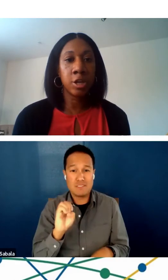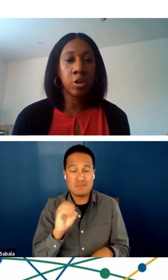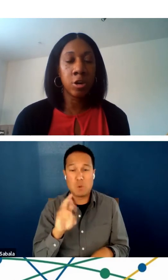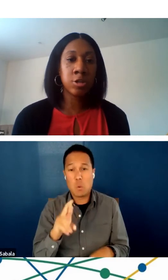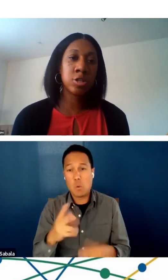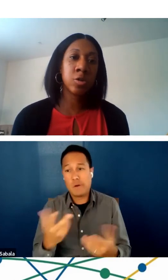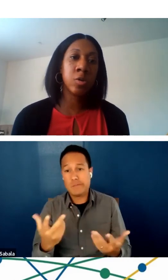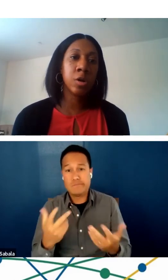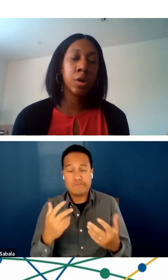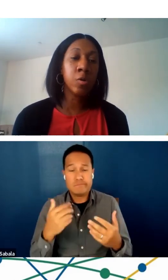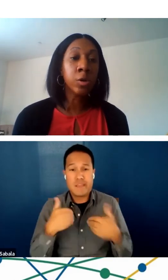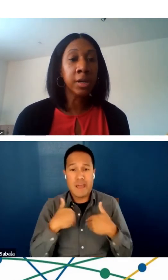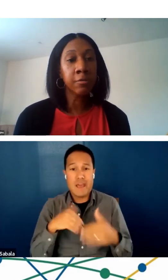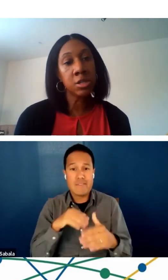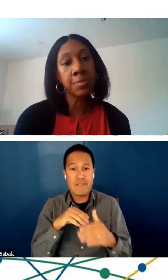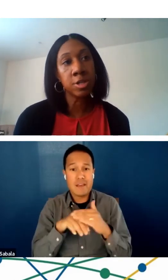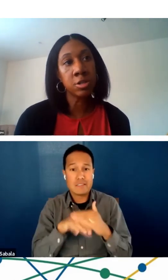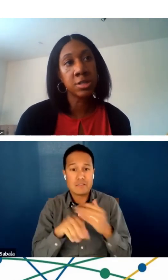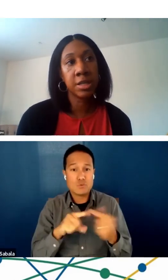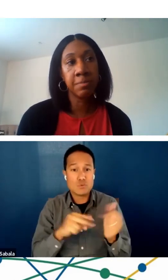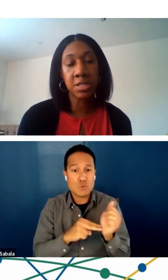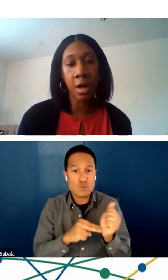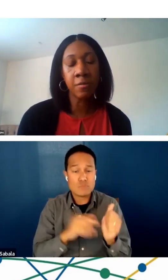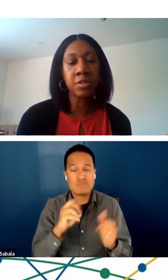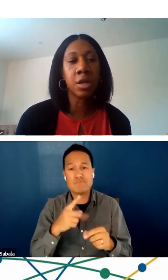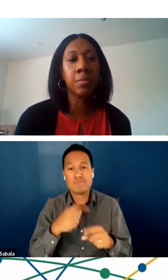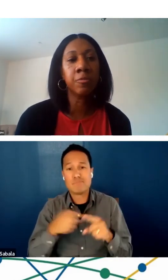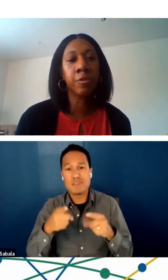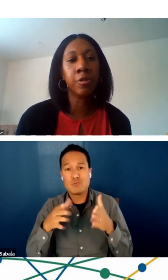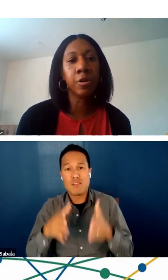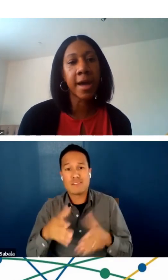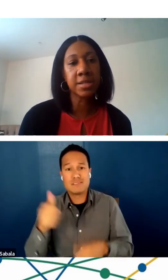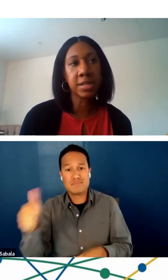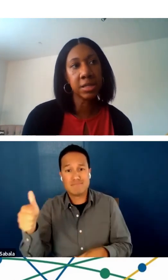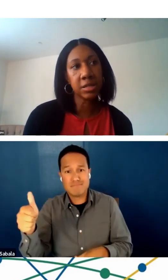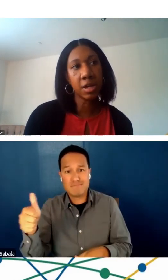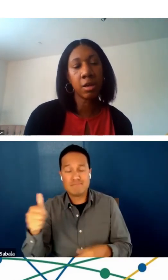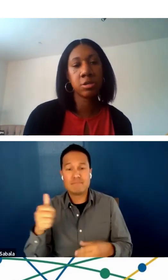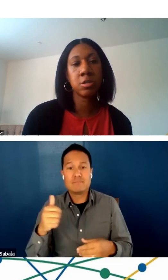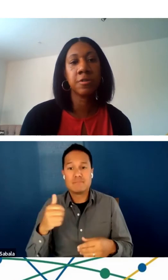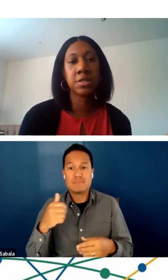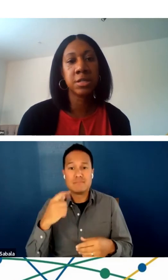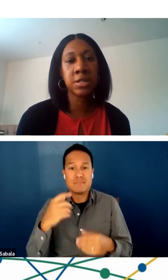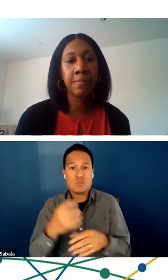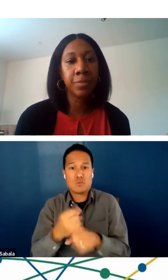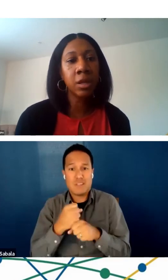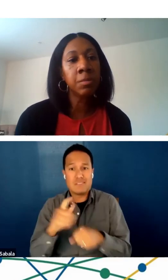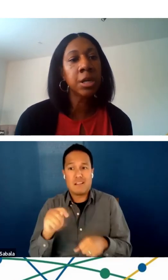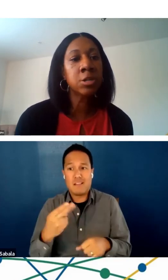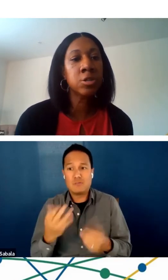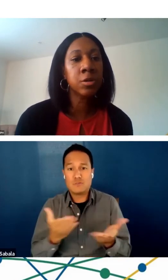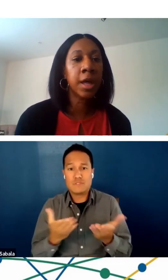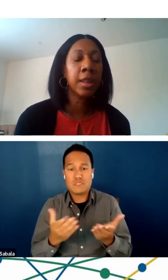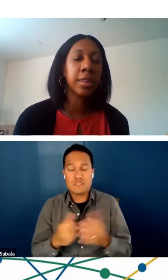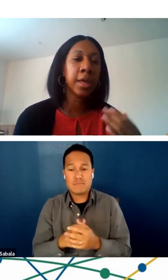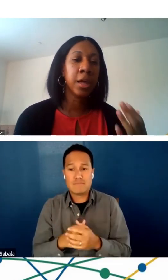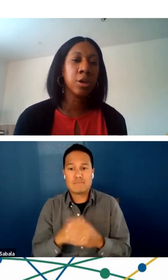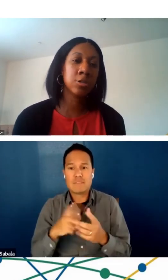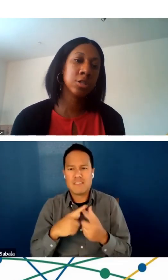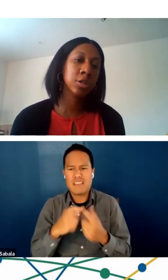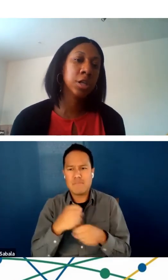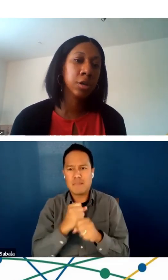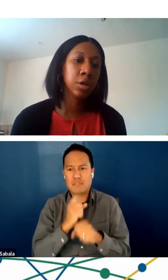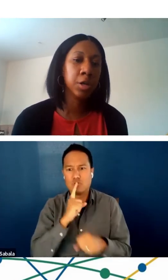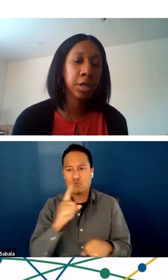the nurse or even the specialists themselves for accessing telehealth services. And then making sure that